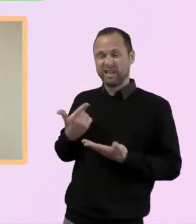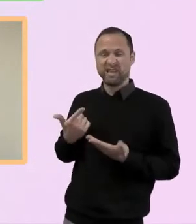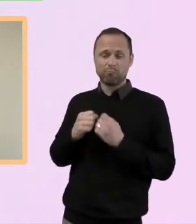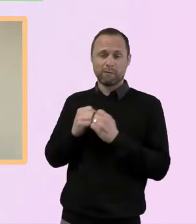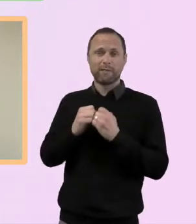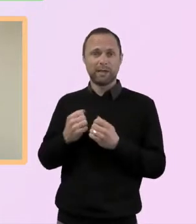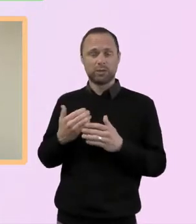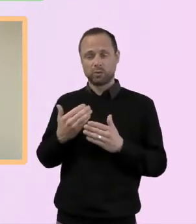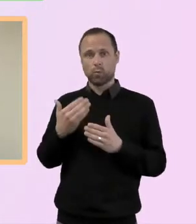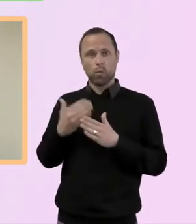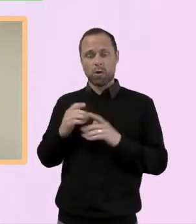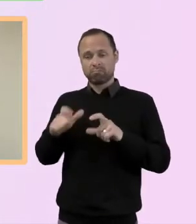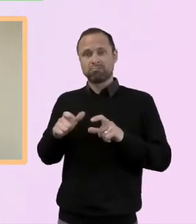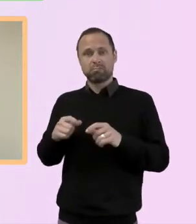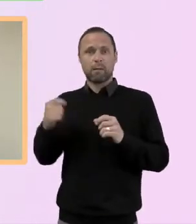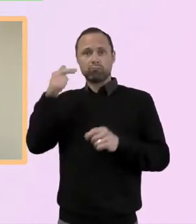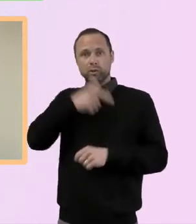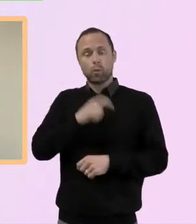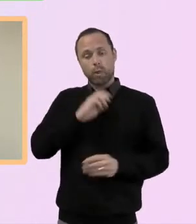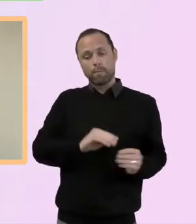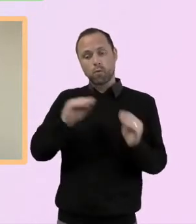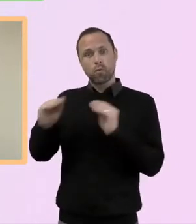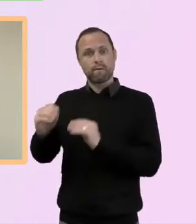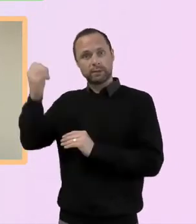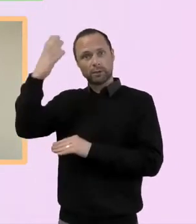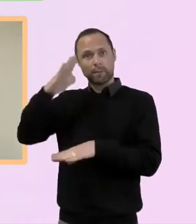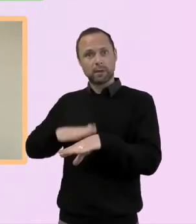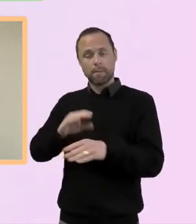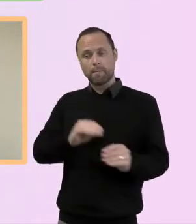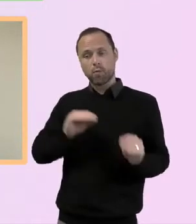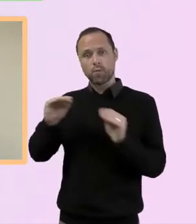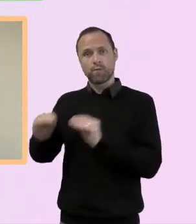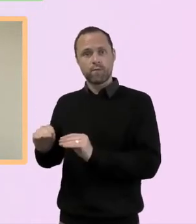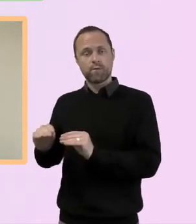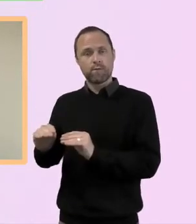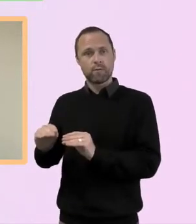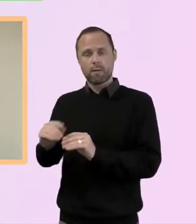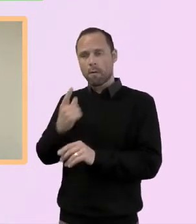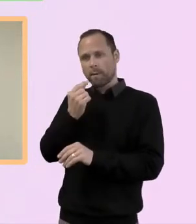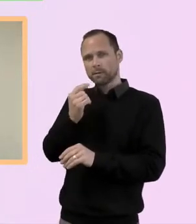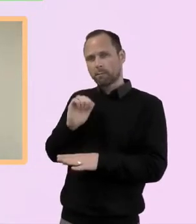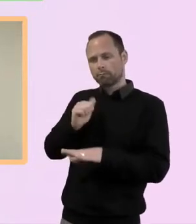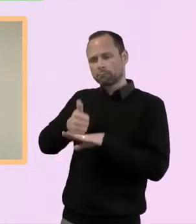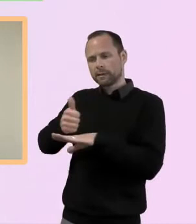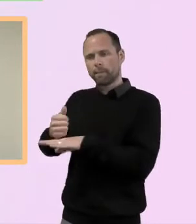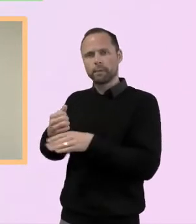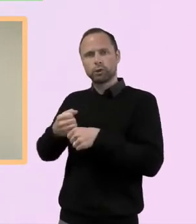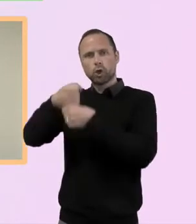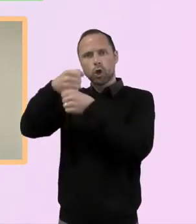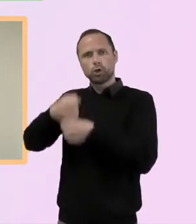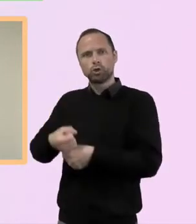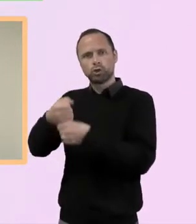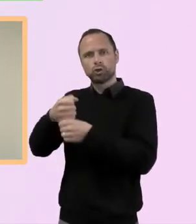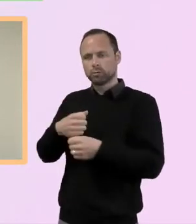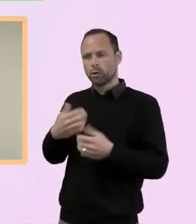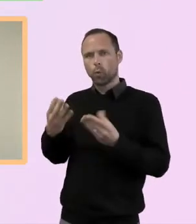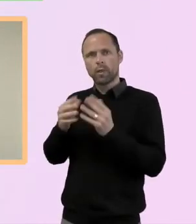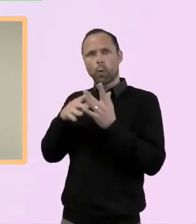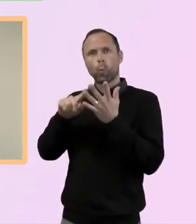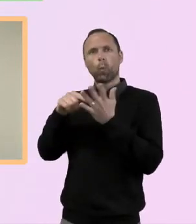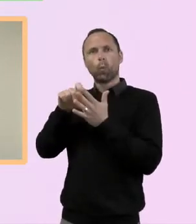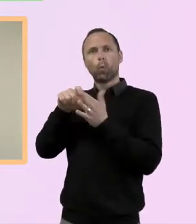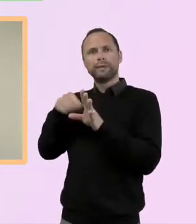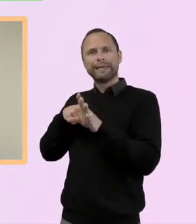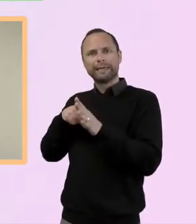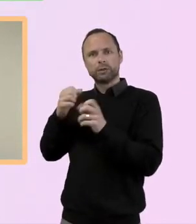are in Bristol. We're actually going to be moving in the summer to do some possible church planting with a Woody's church in Bristol and